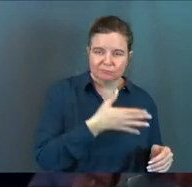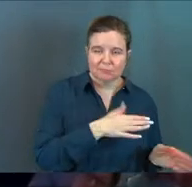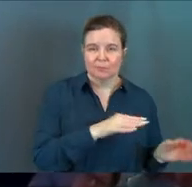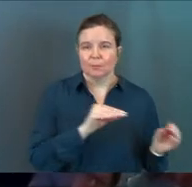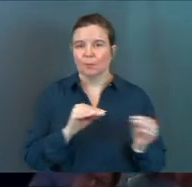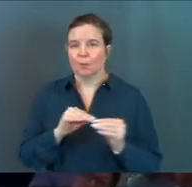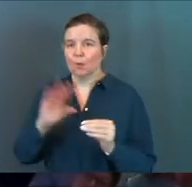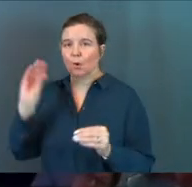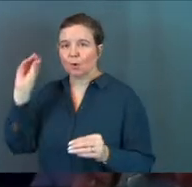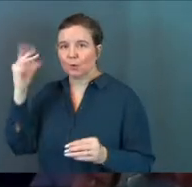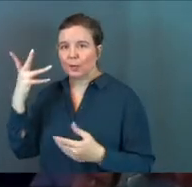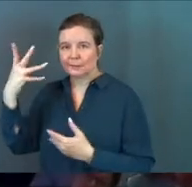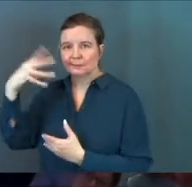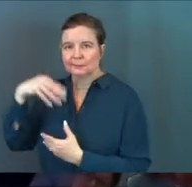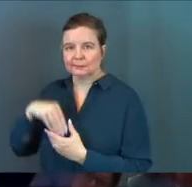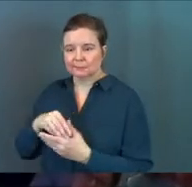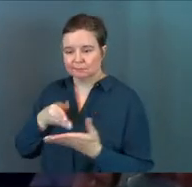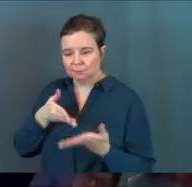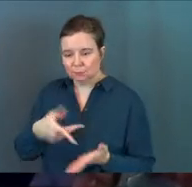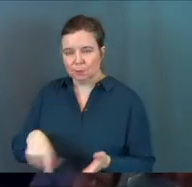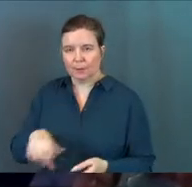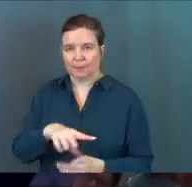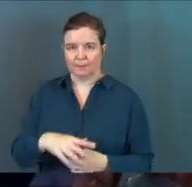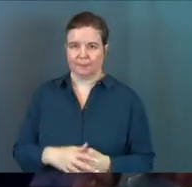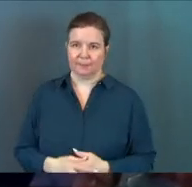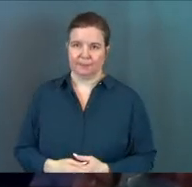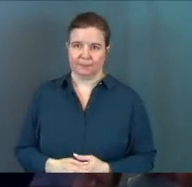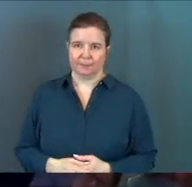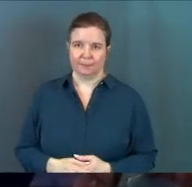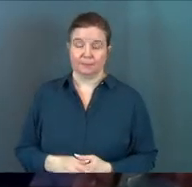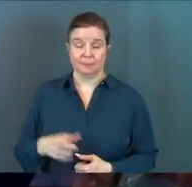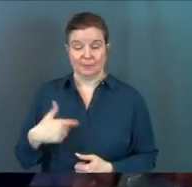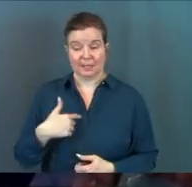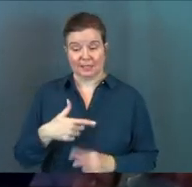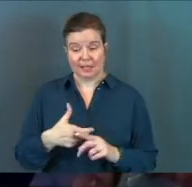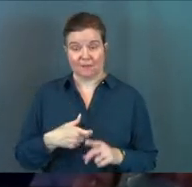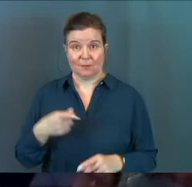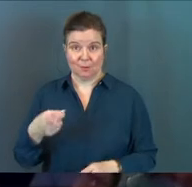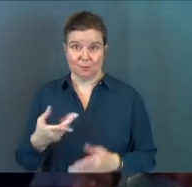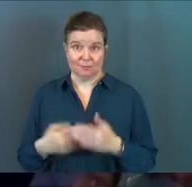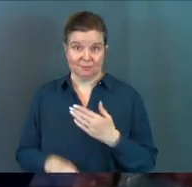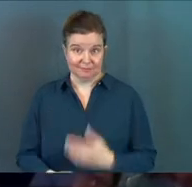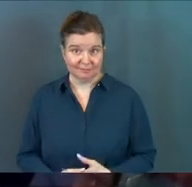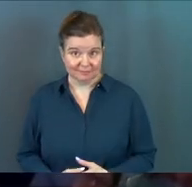A little more grace toward them because they came from you.